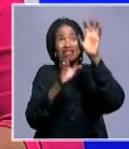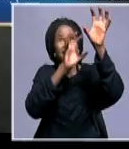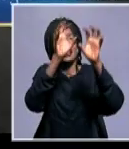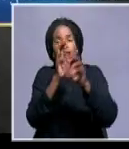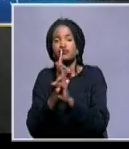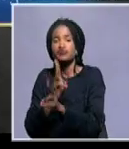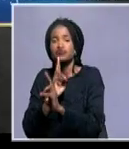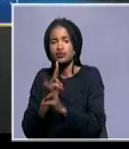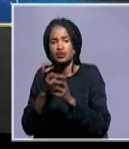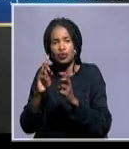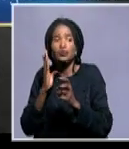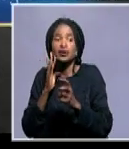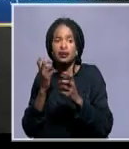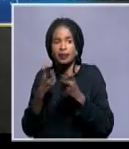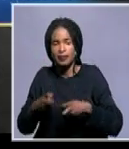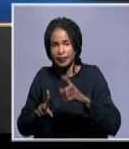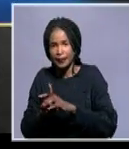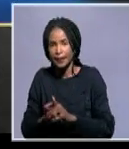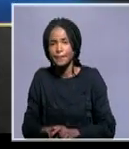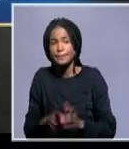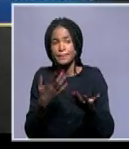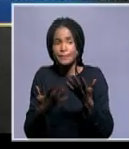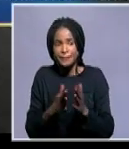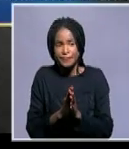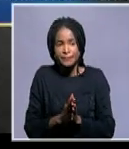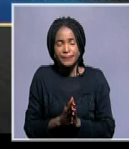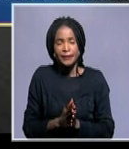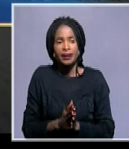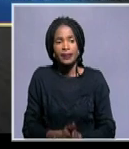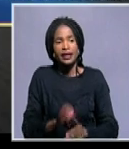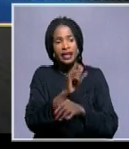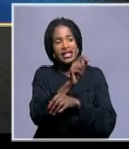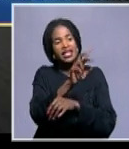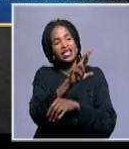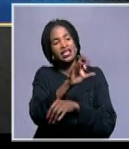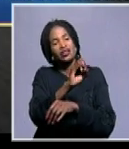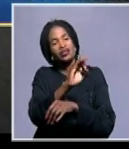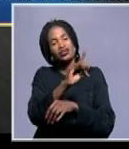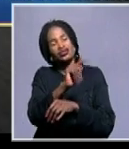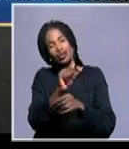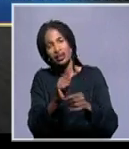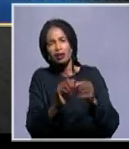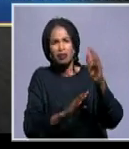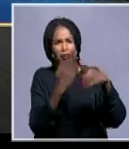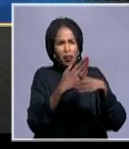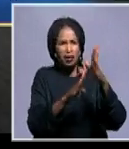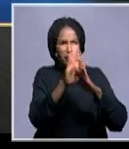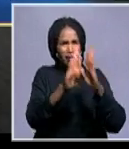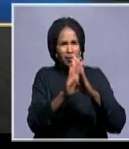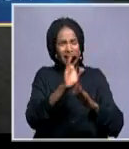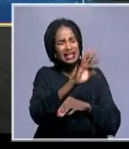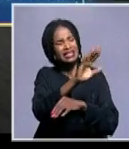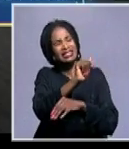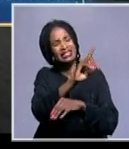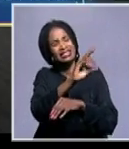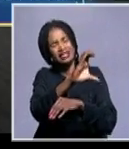Now talking about where the organ has been successful, I think we need to go back to history to say that SADAC as we have